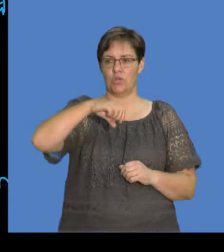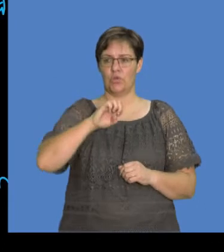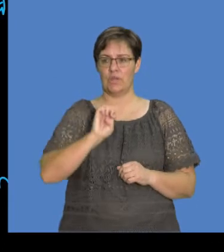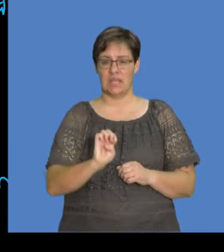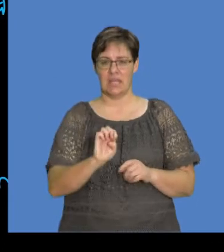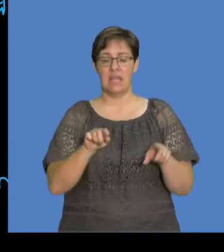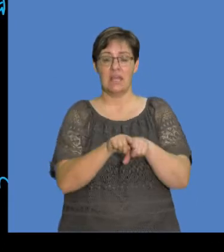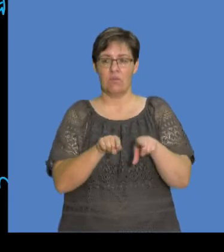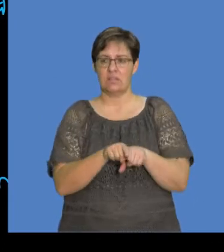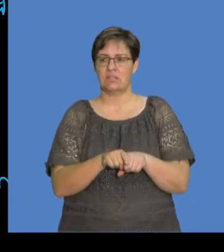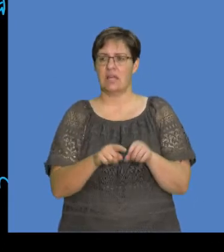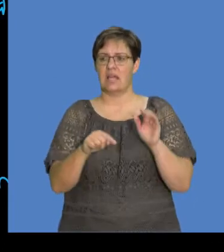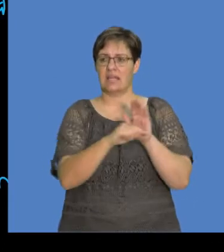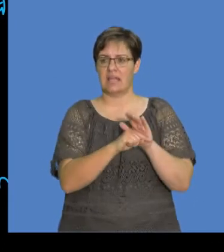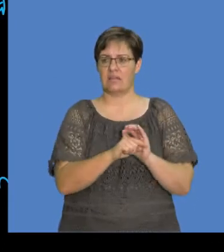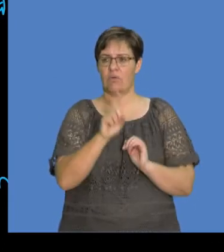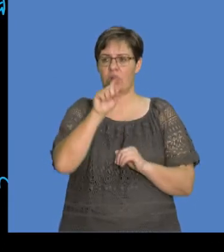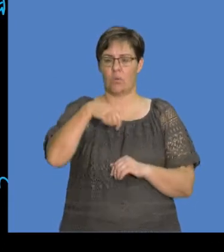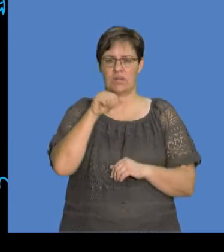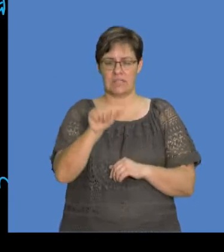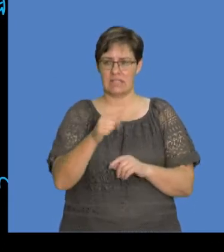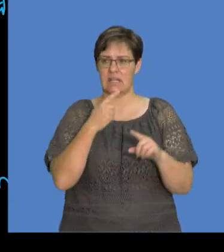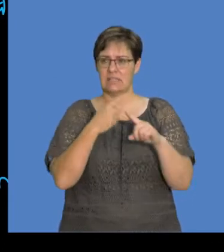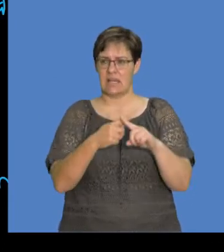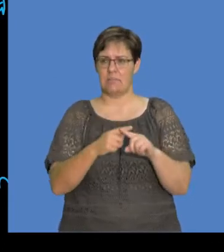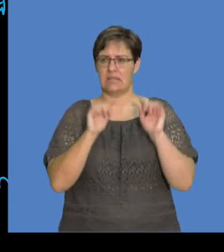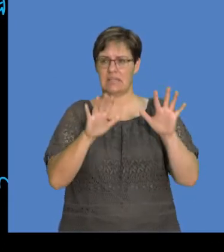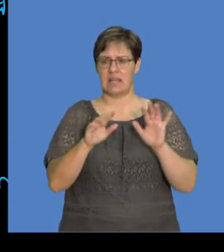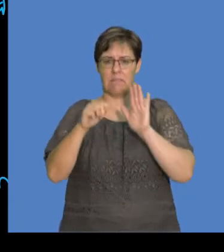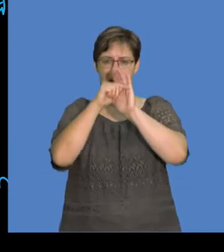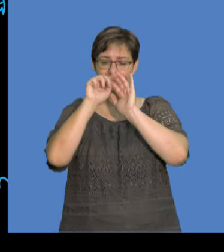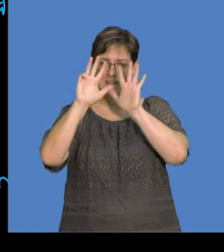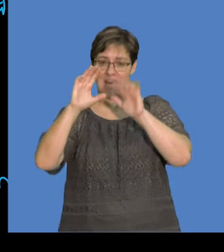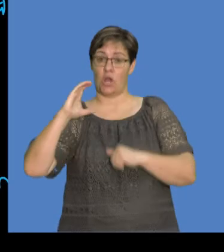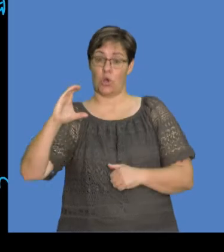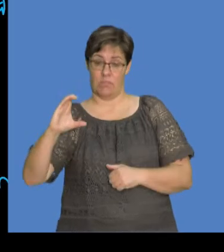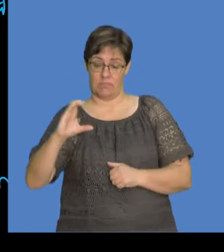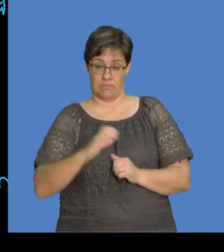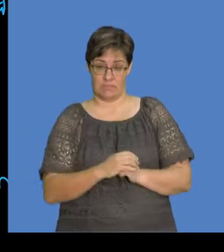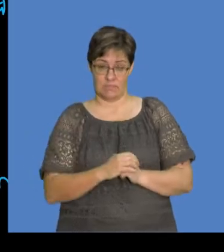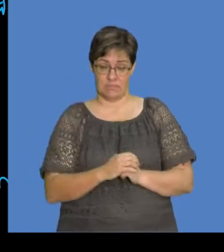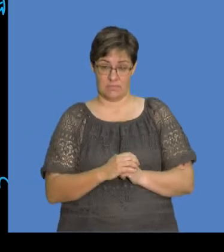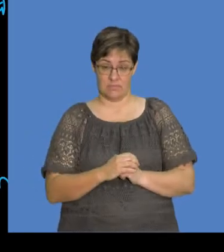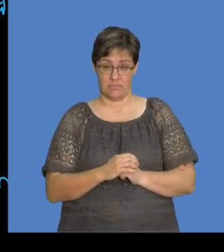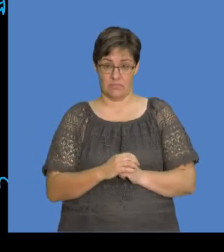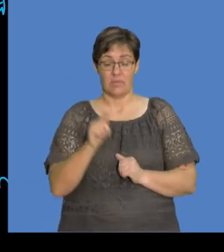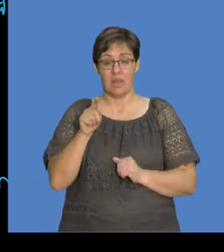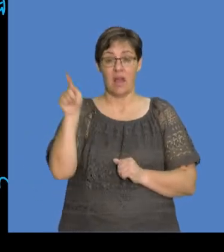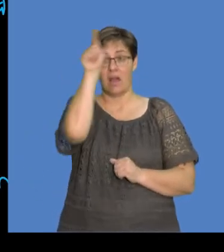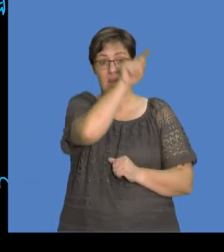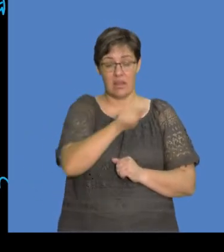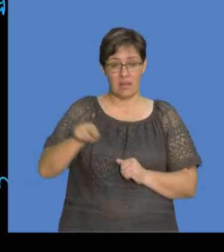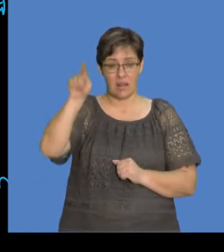to negative 1,6 multiplied by 10 exponent negative 19 coulombs. Remember, once more, this